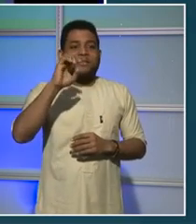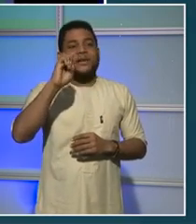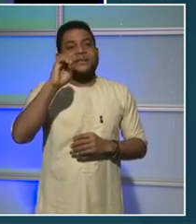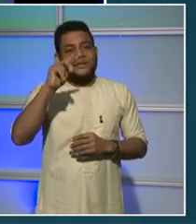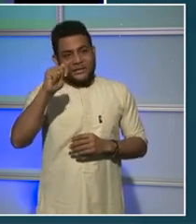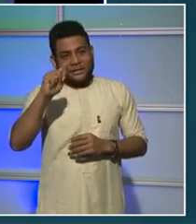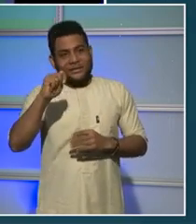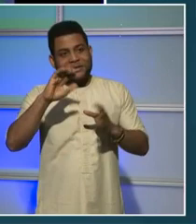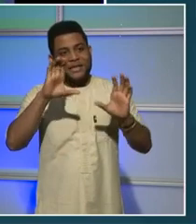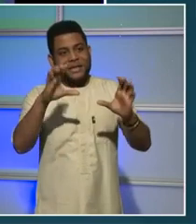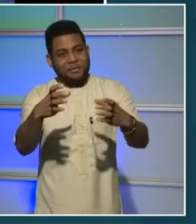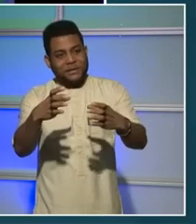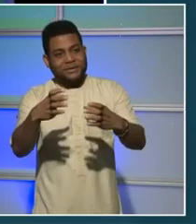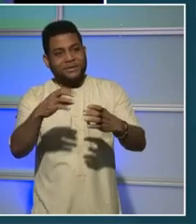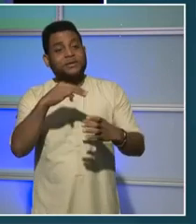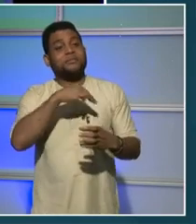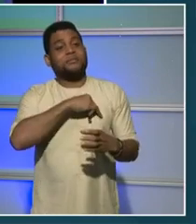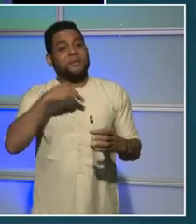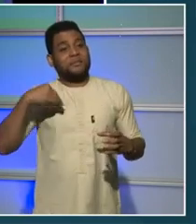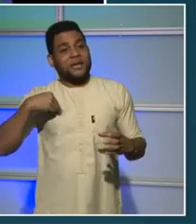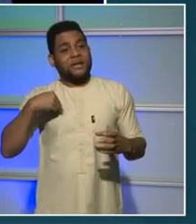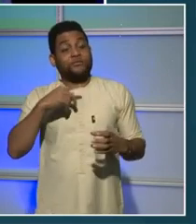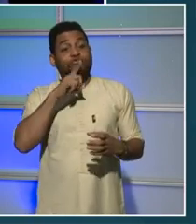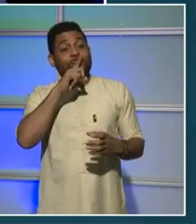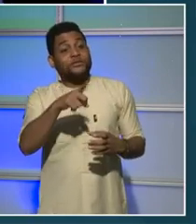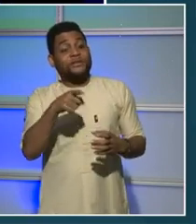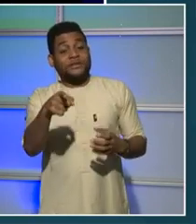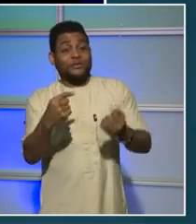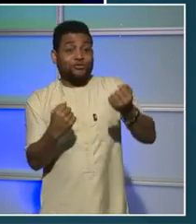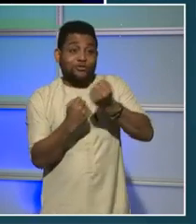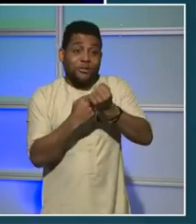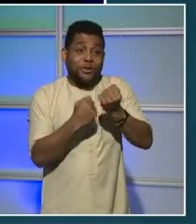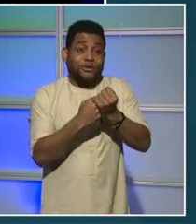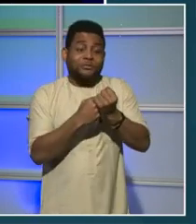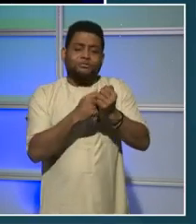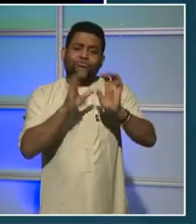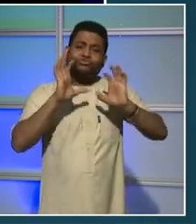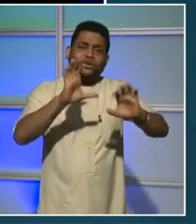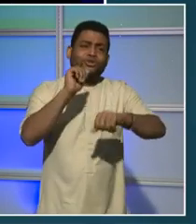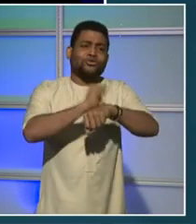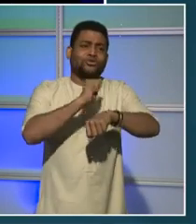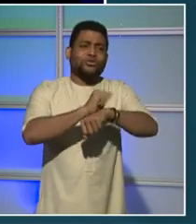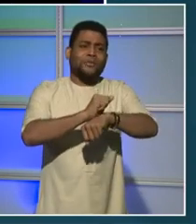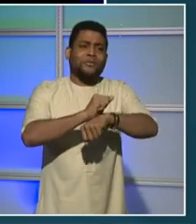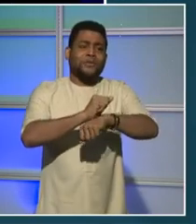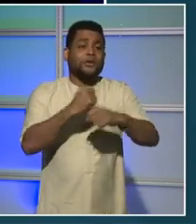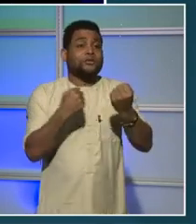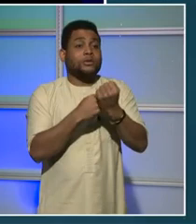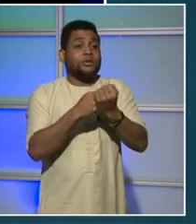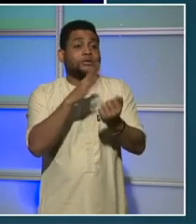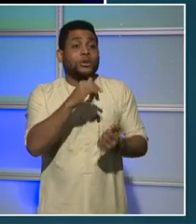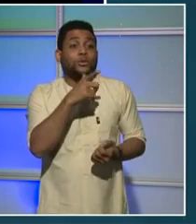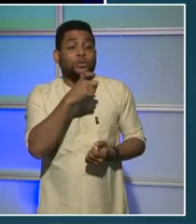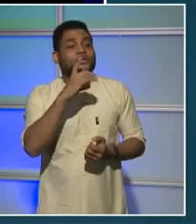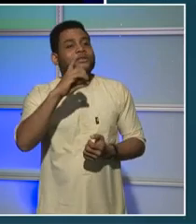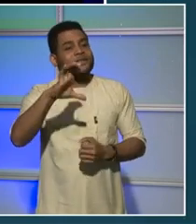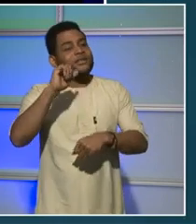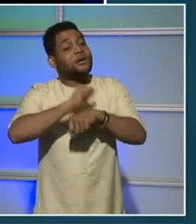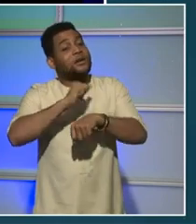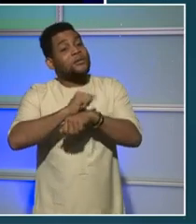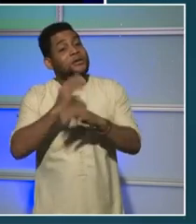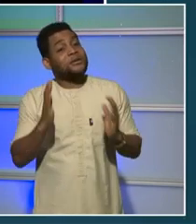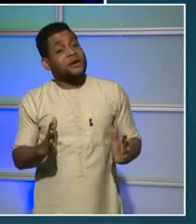they're supported by outstanding D.C. government workers as well. And they take this process extremely